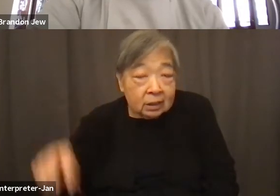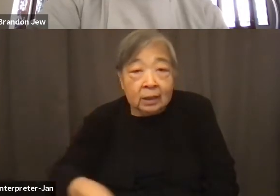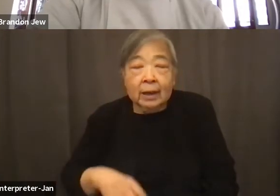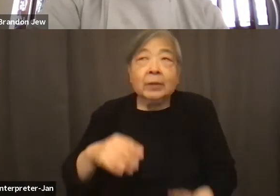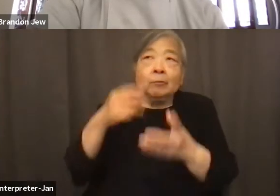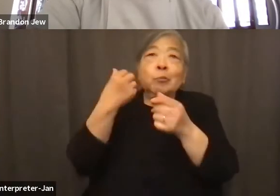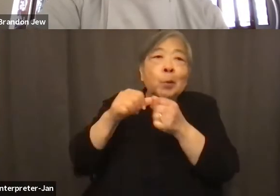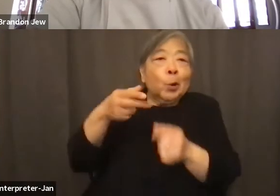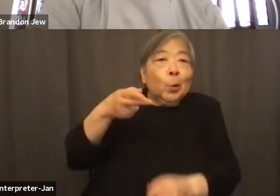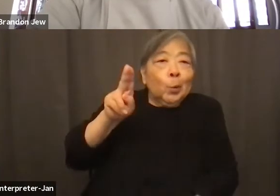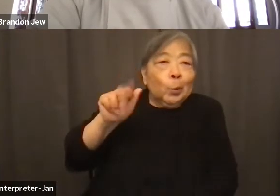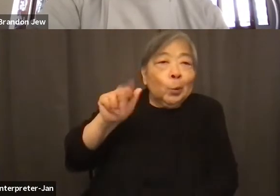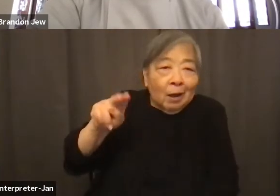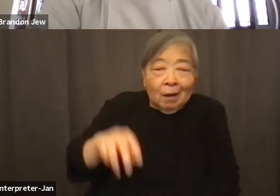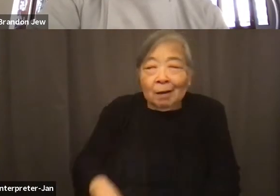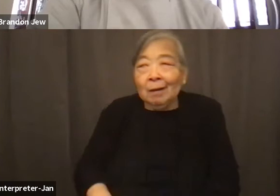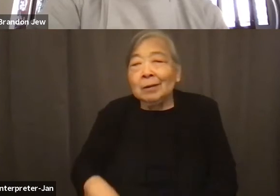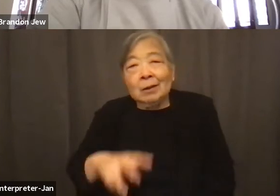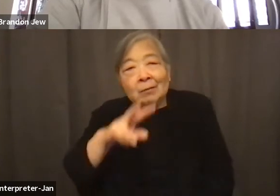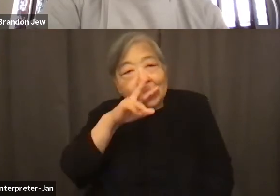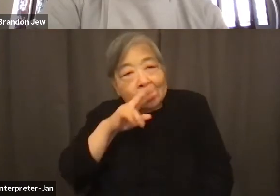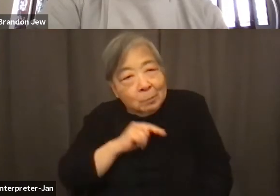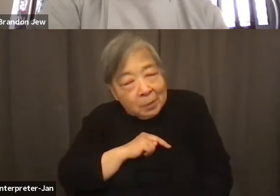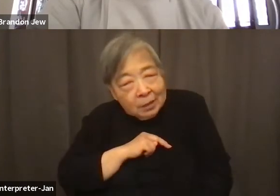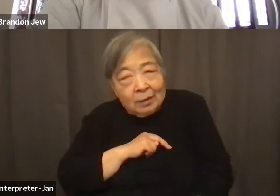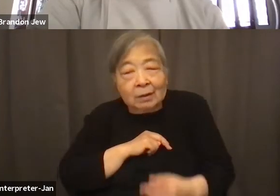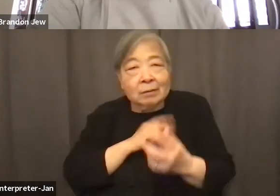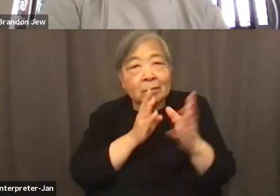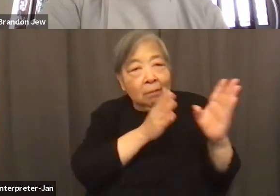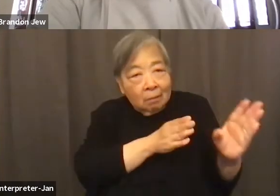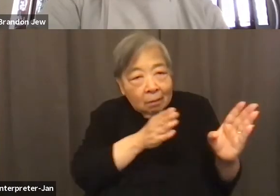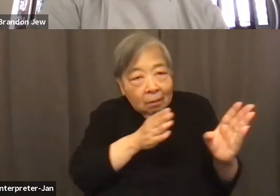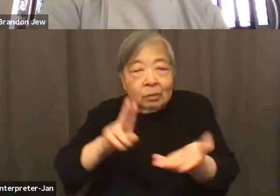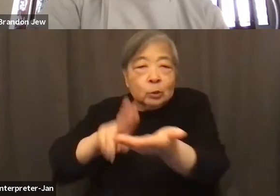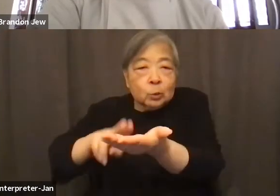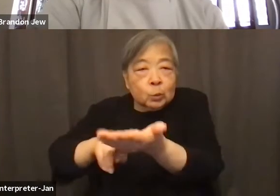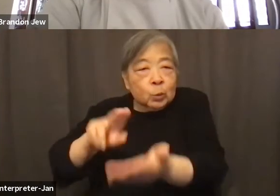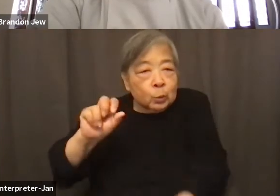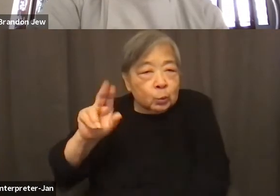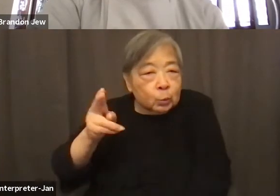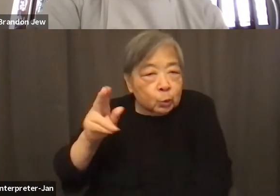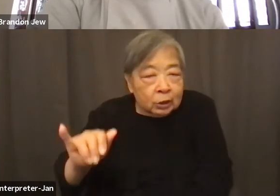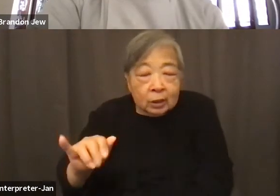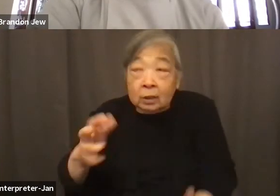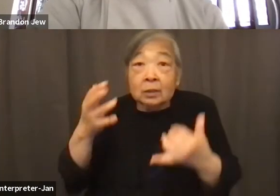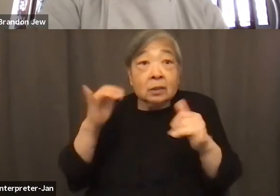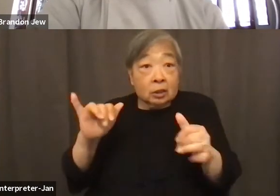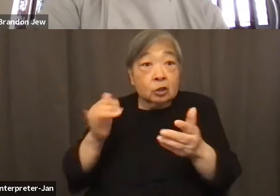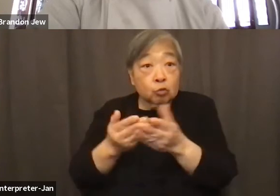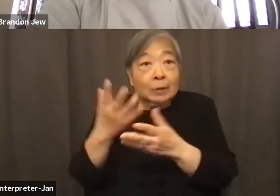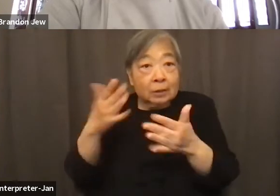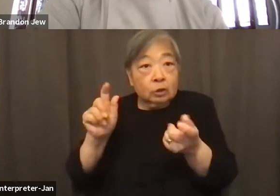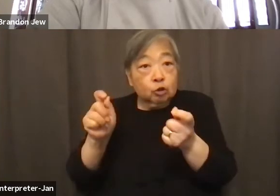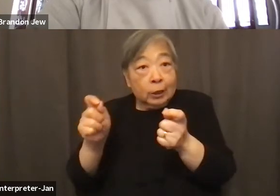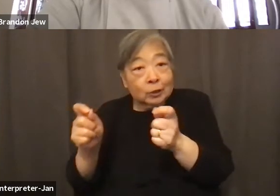craze, the Vietnamese craze, and then the sushi craze. And we are evolving still, and I commend